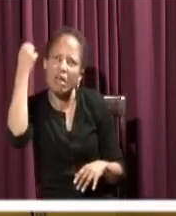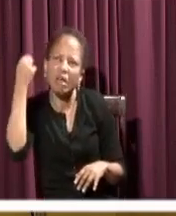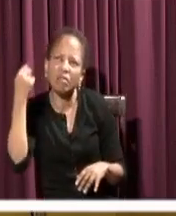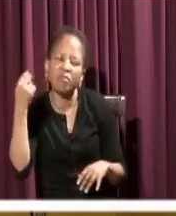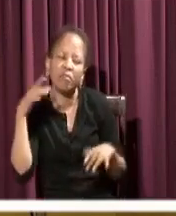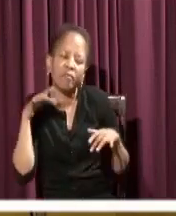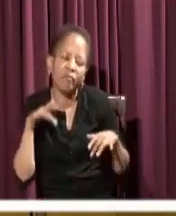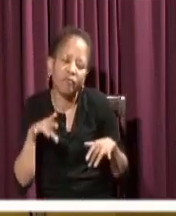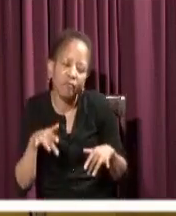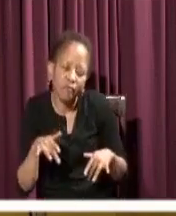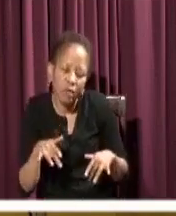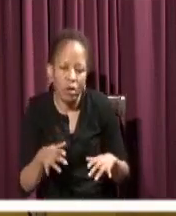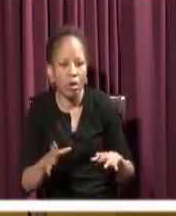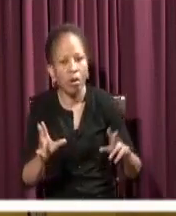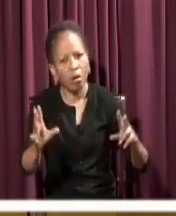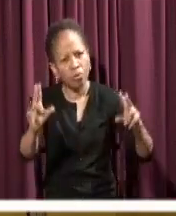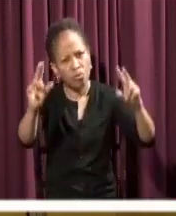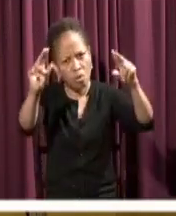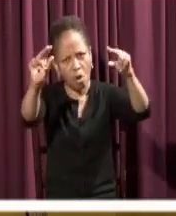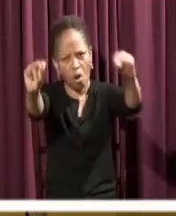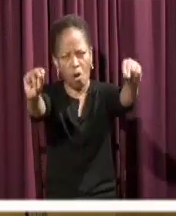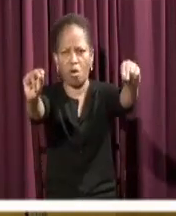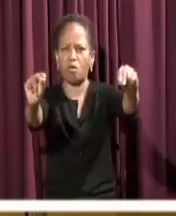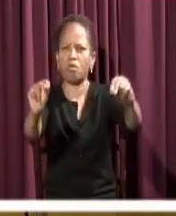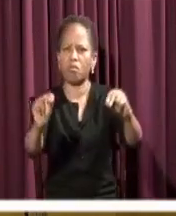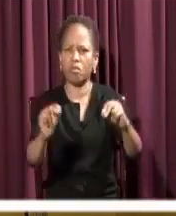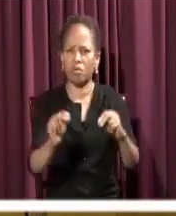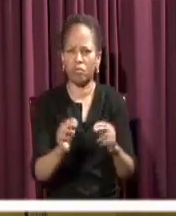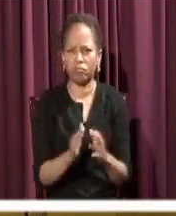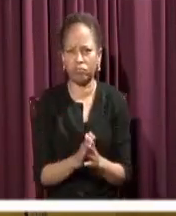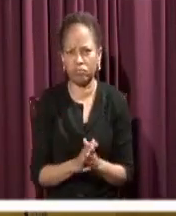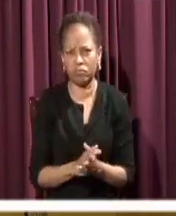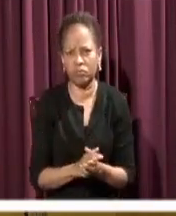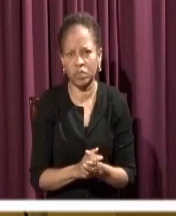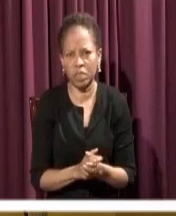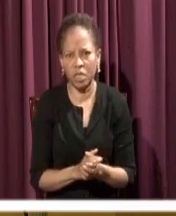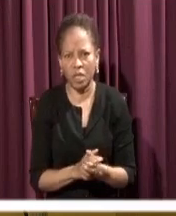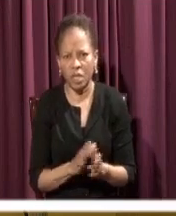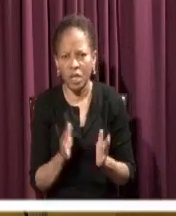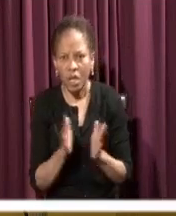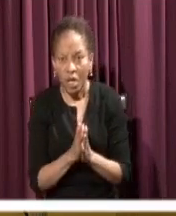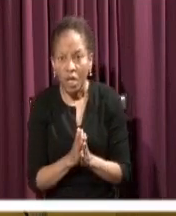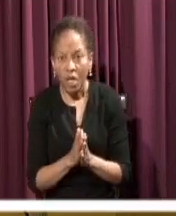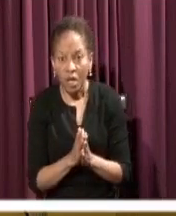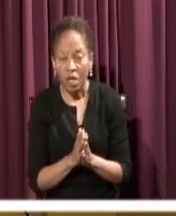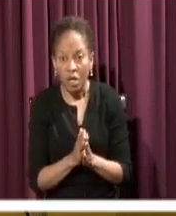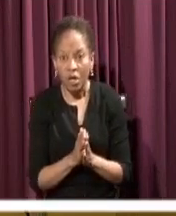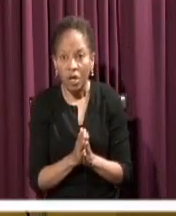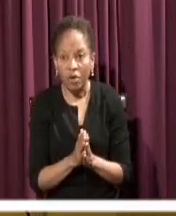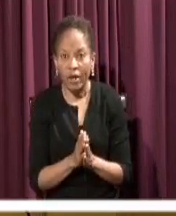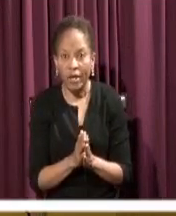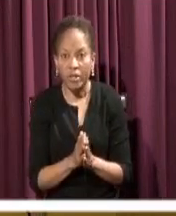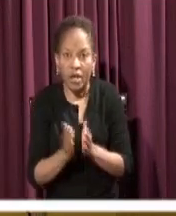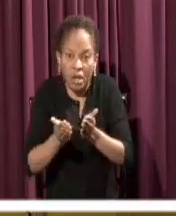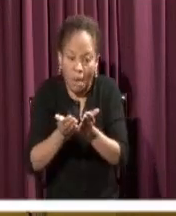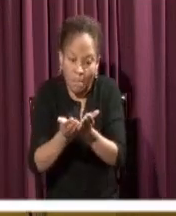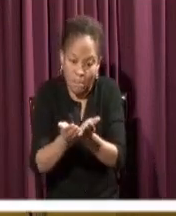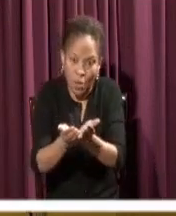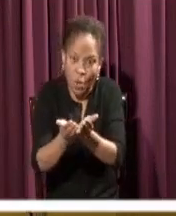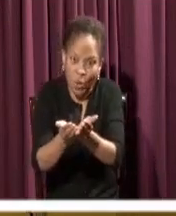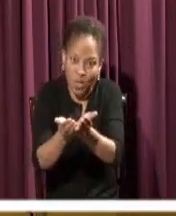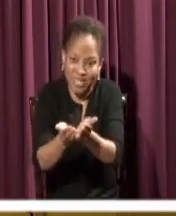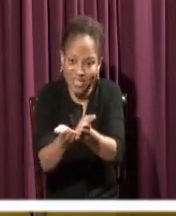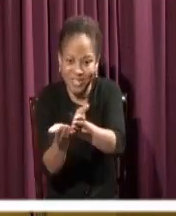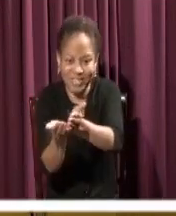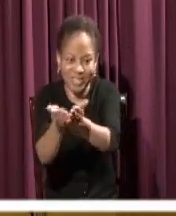universal, what about the boat as church domestic? You know the headwinds in that boat. You know the way